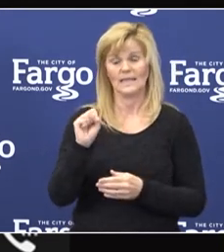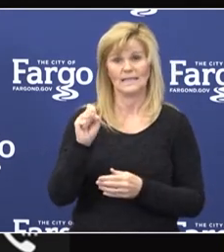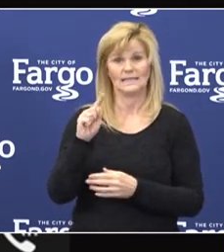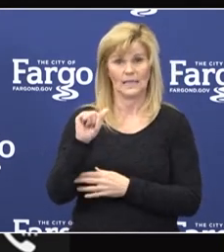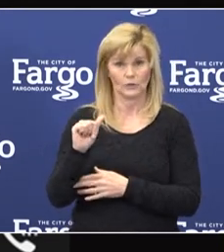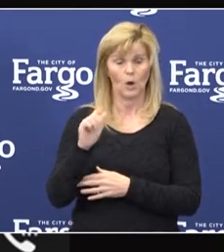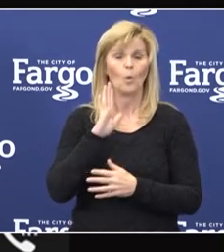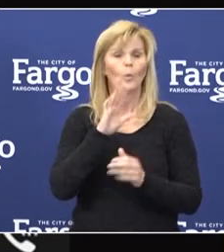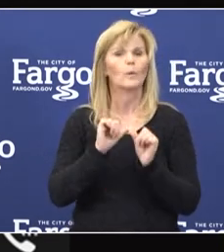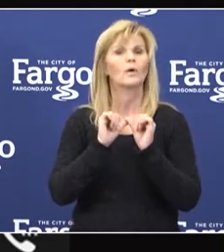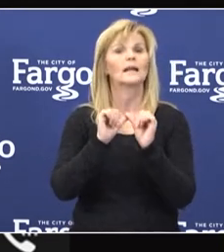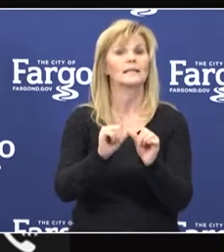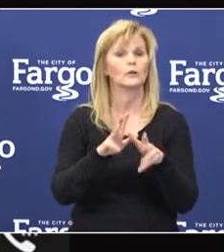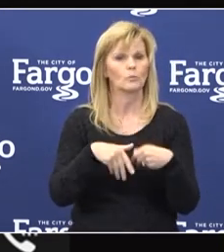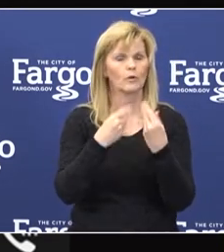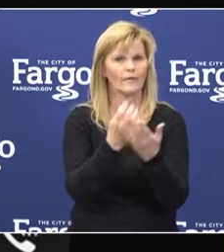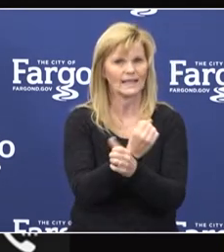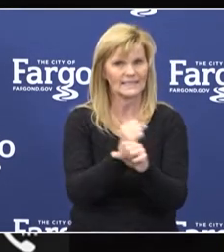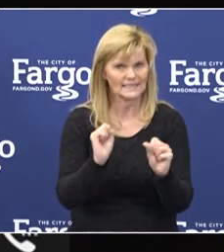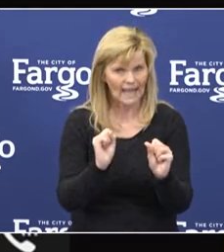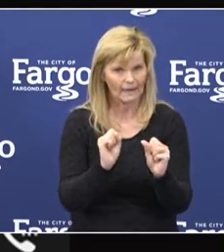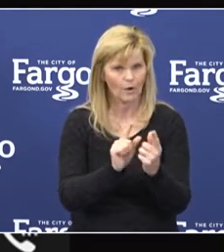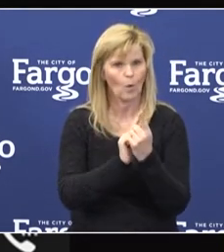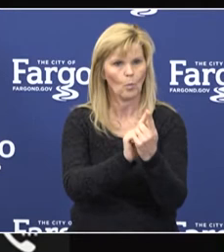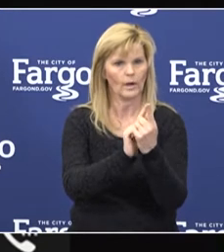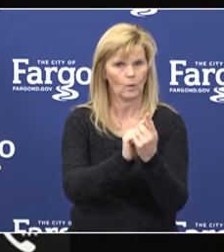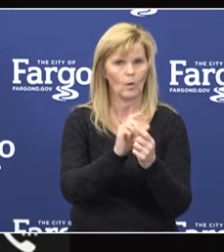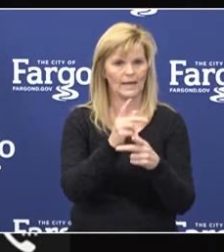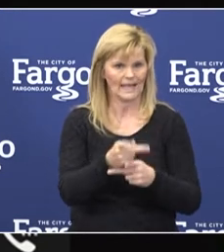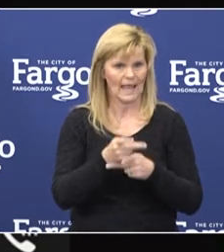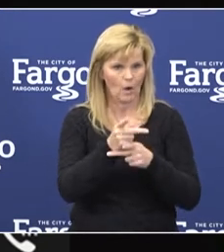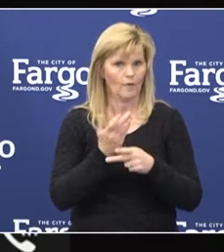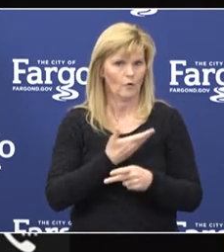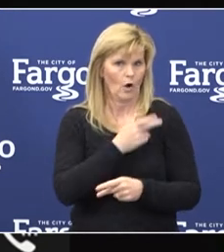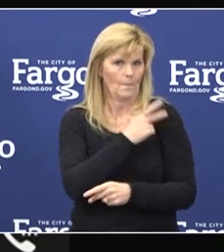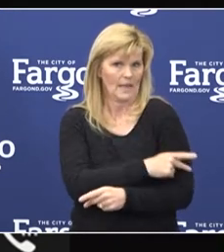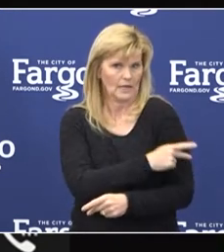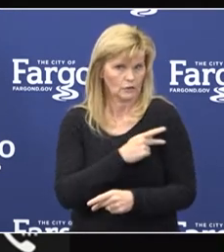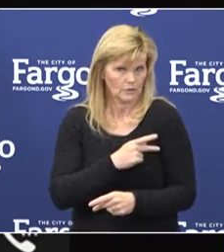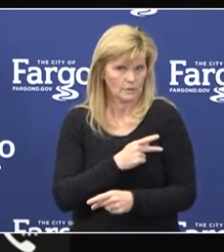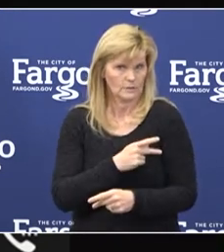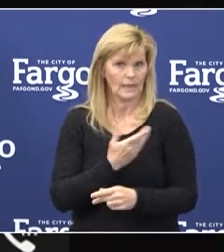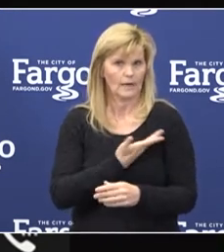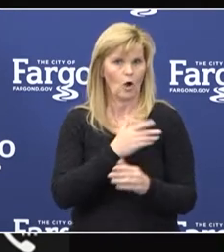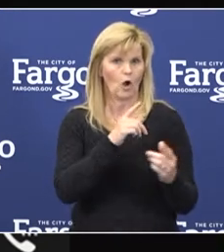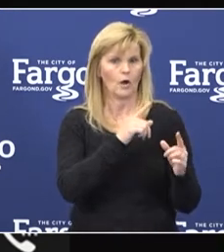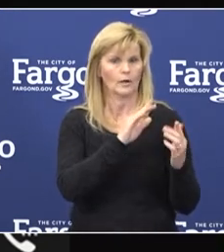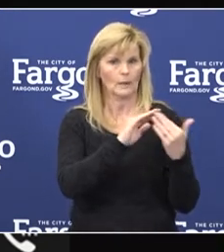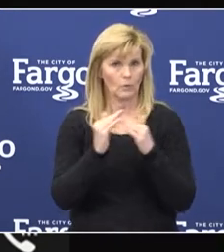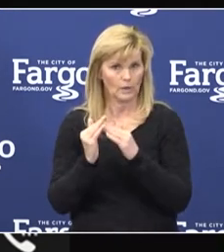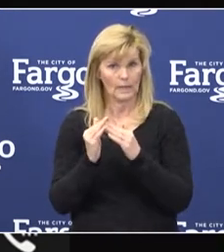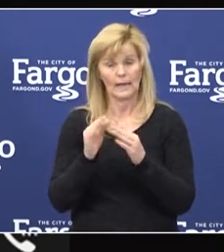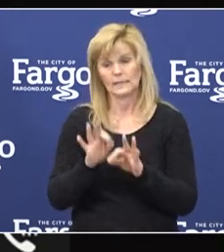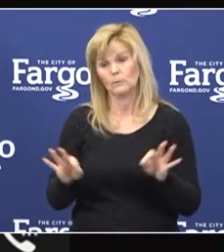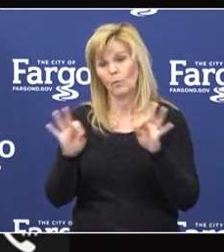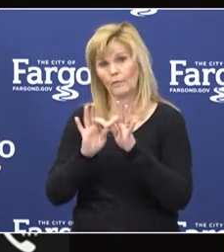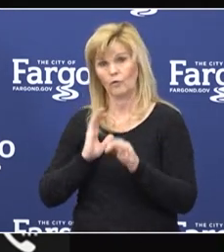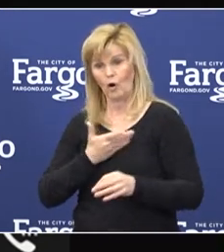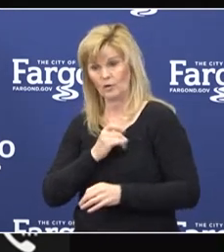tradition of providing safe, personalized care for our patients and communities. And our goal is to keep you and our staff healthy.